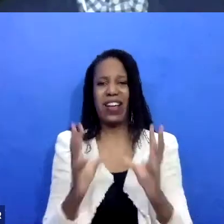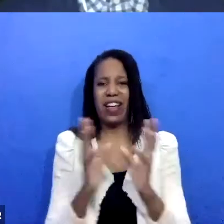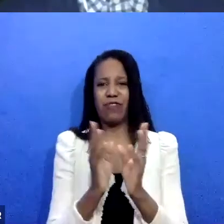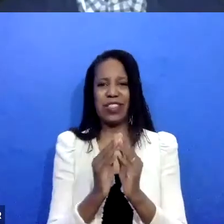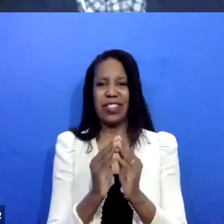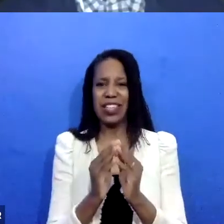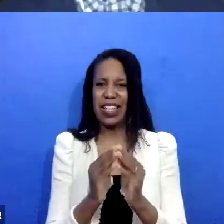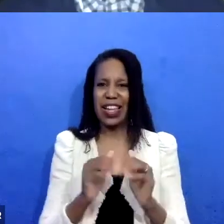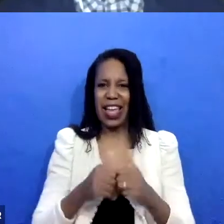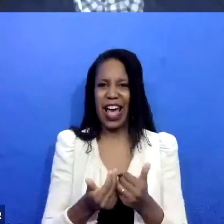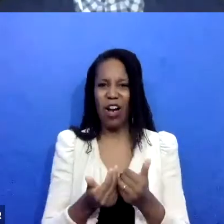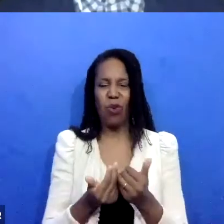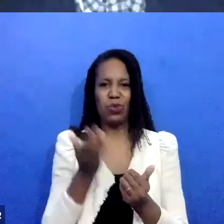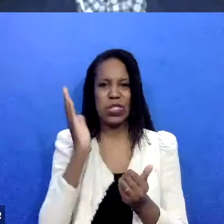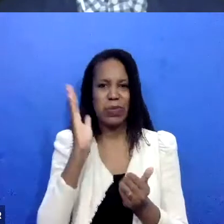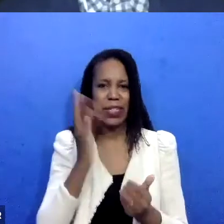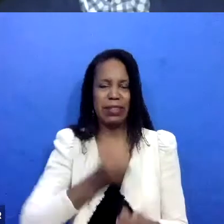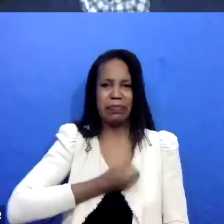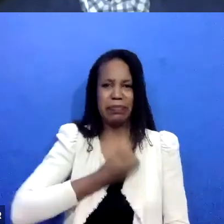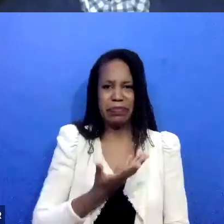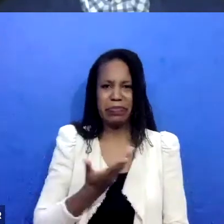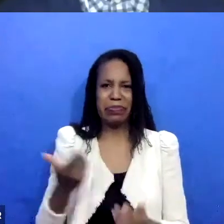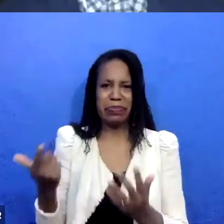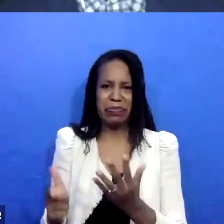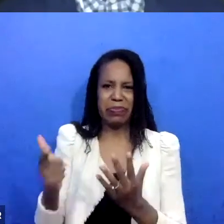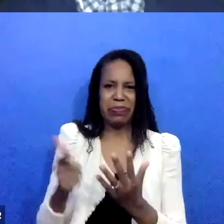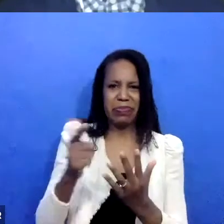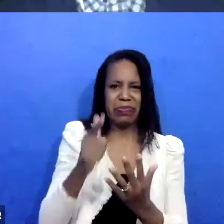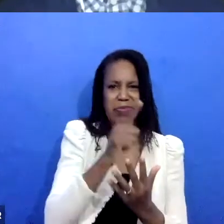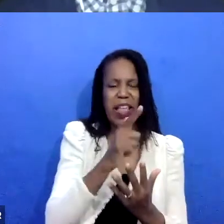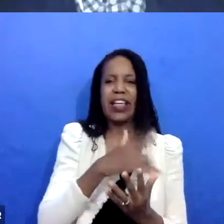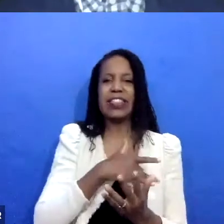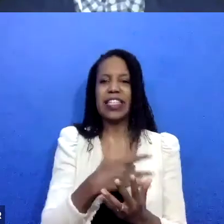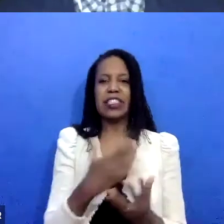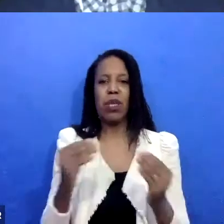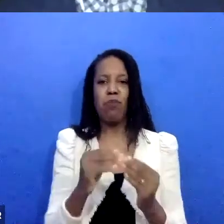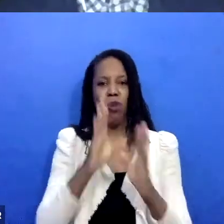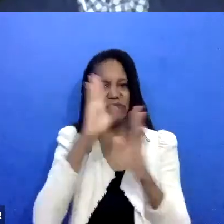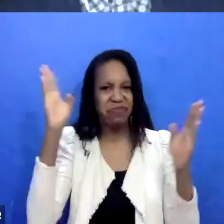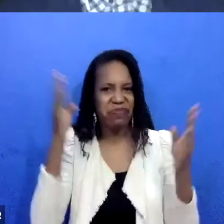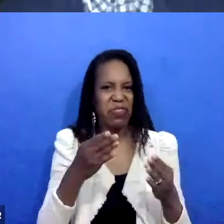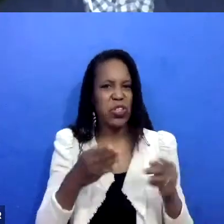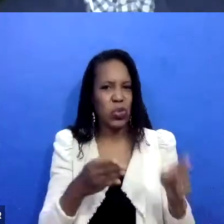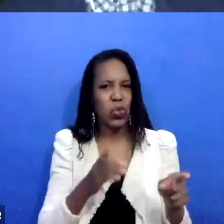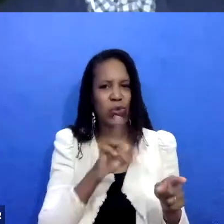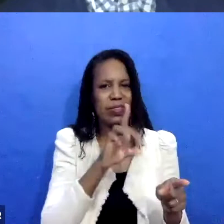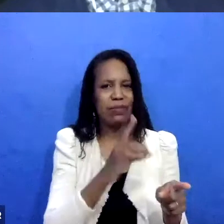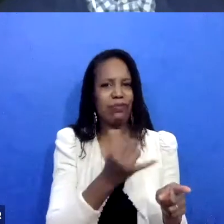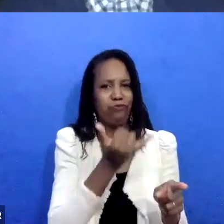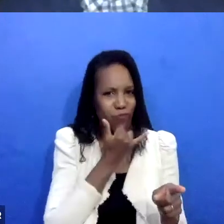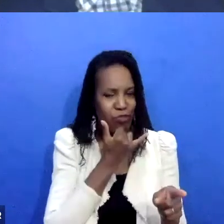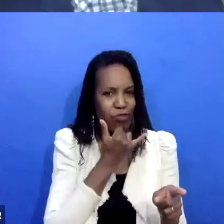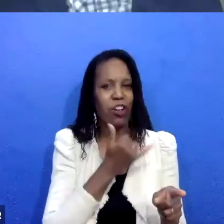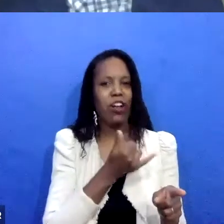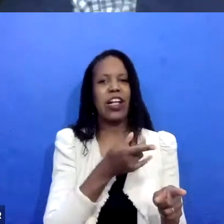speaking is like, you did something wrong and then we're going to attend to that. Right. Versus circle where it's like more of a circle and people are allowing